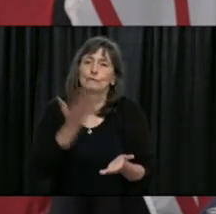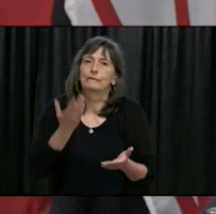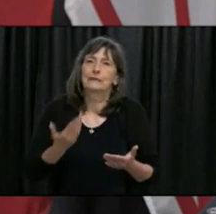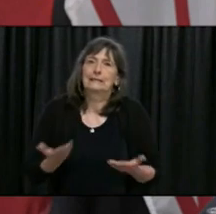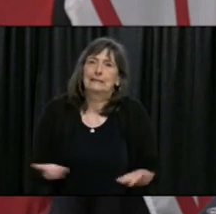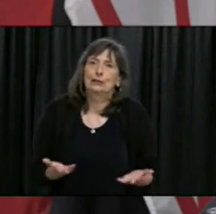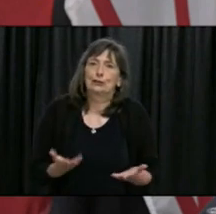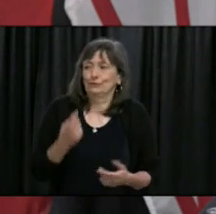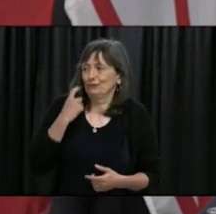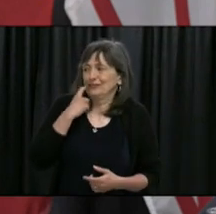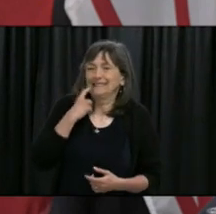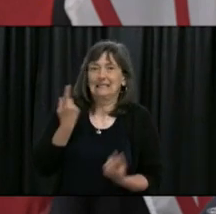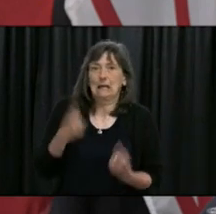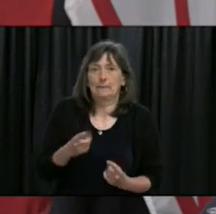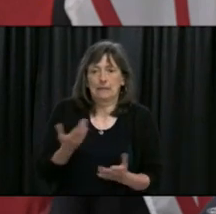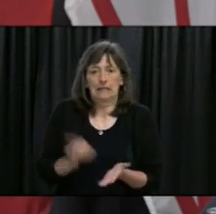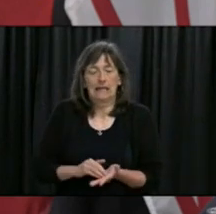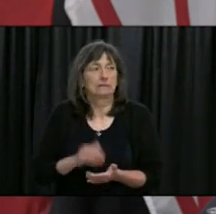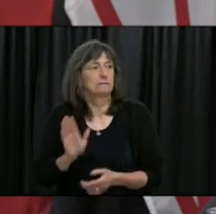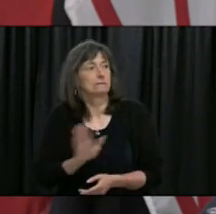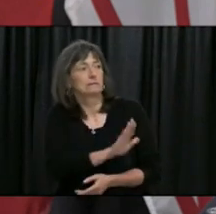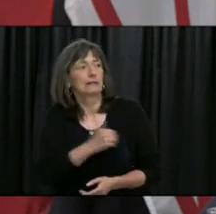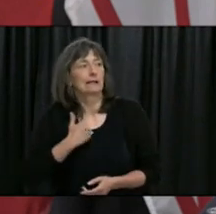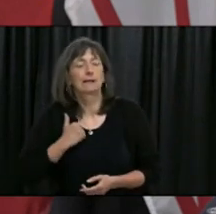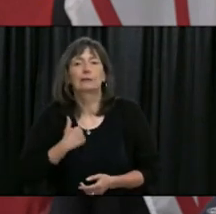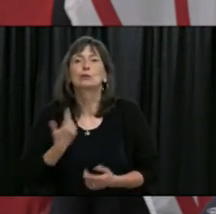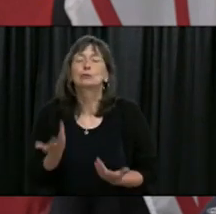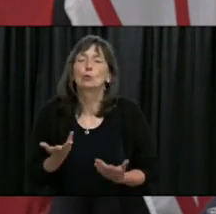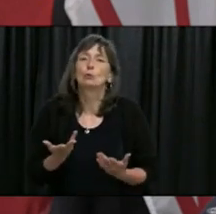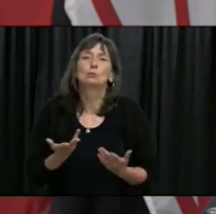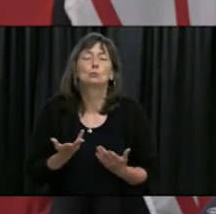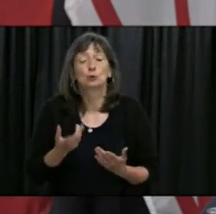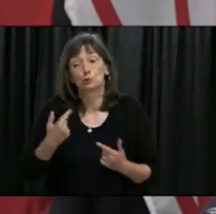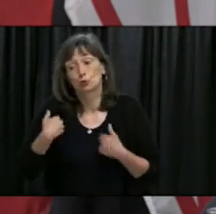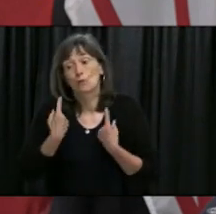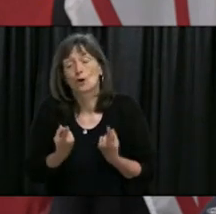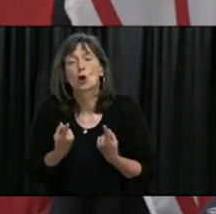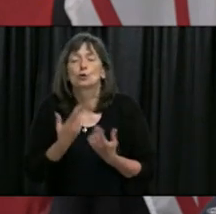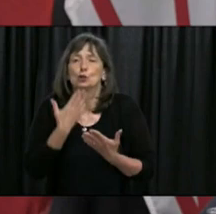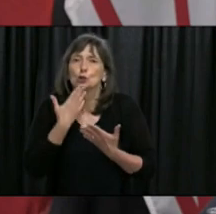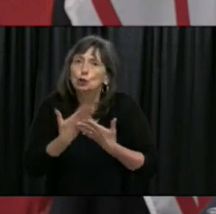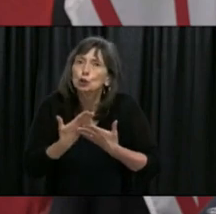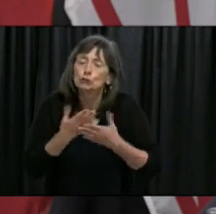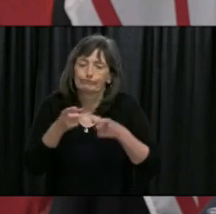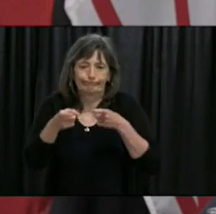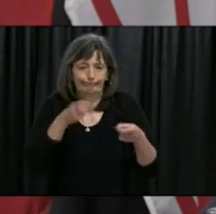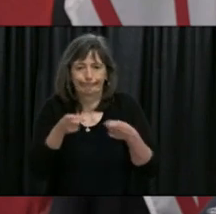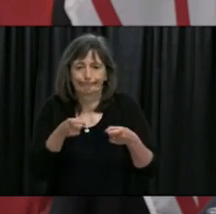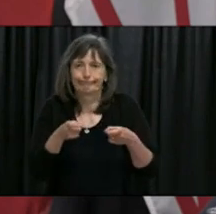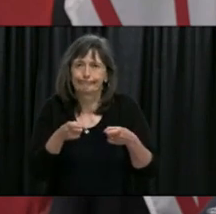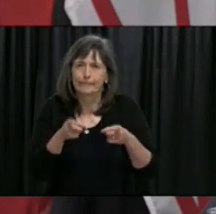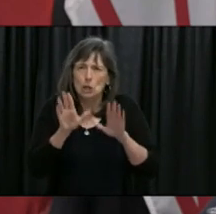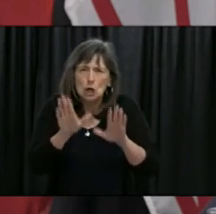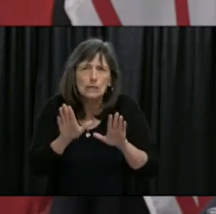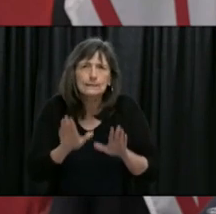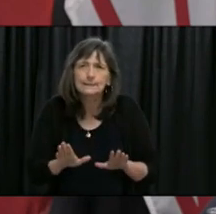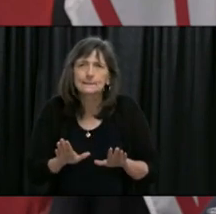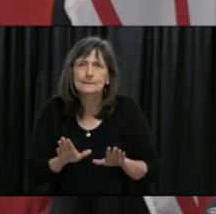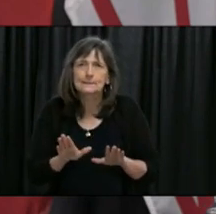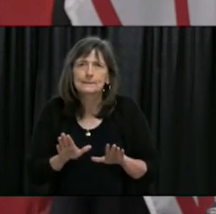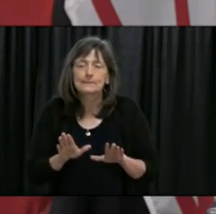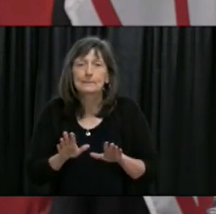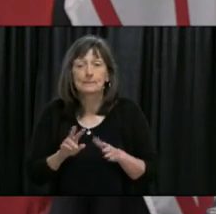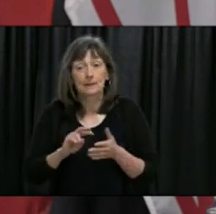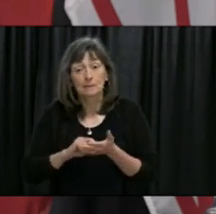just in recent days so simply because we've done a really good job in Newfoundland and Labrador slowing and stopping the spread of COVID